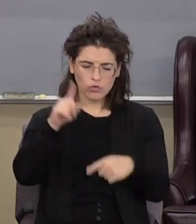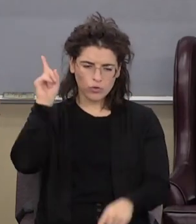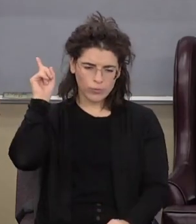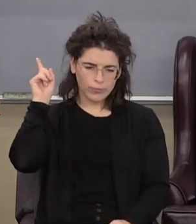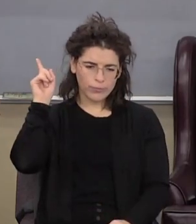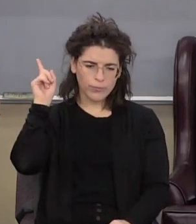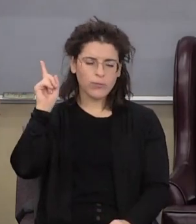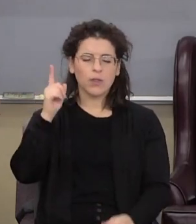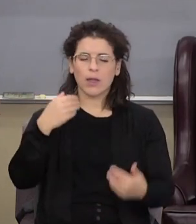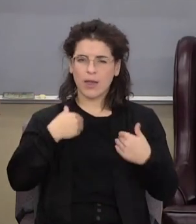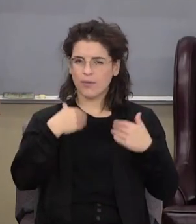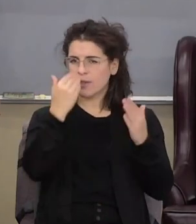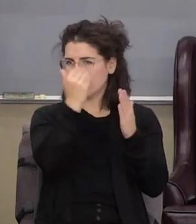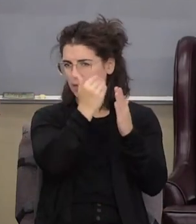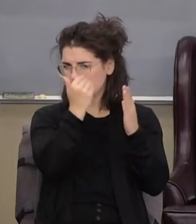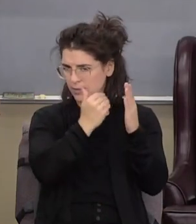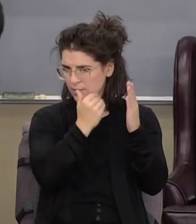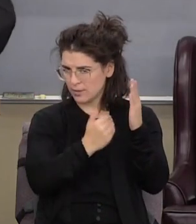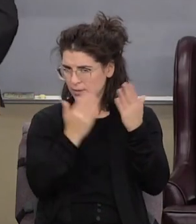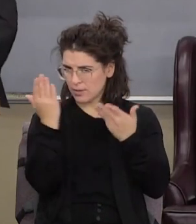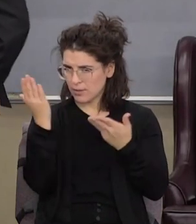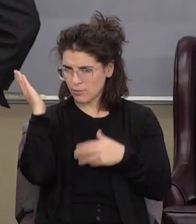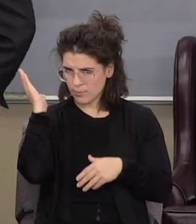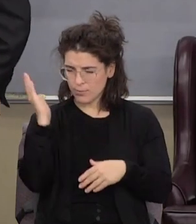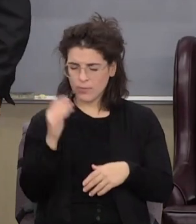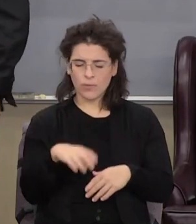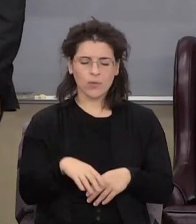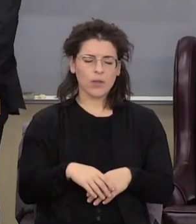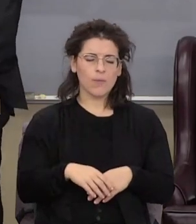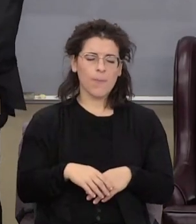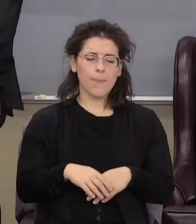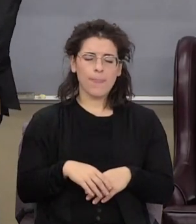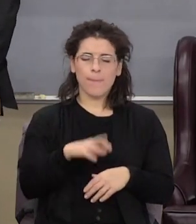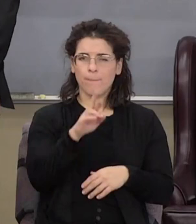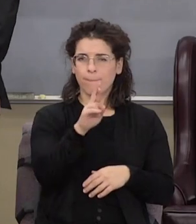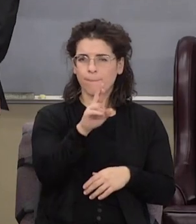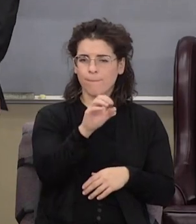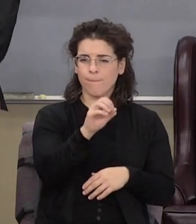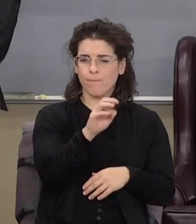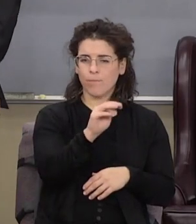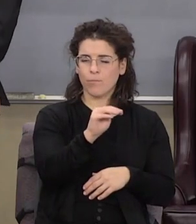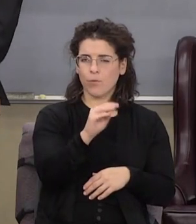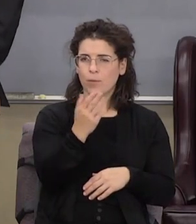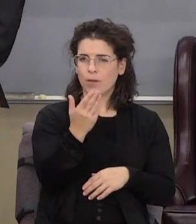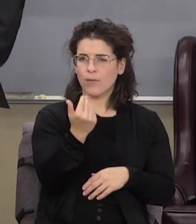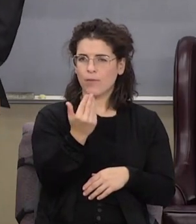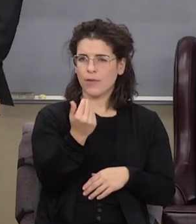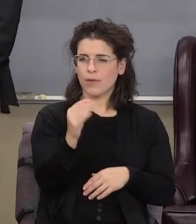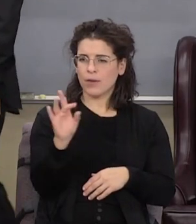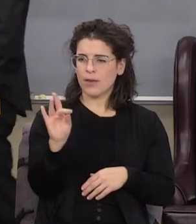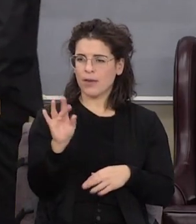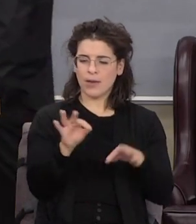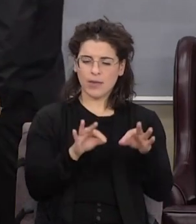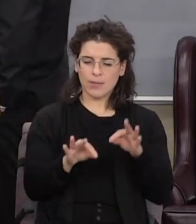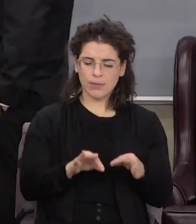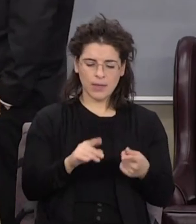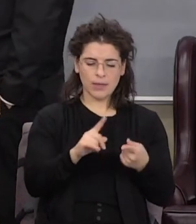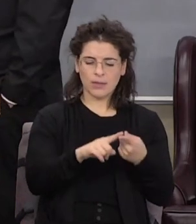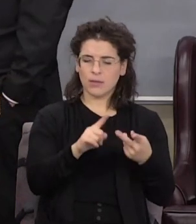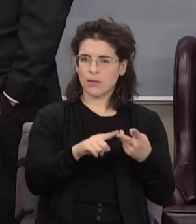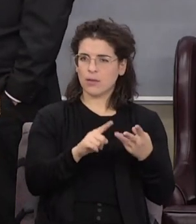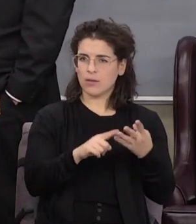I actually have it listed right there. There are three, Romans 15, 8 explains Matthew, Mark, Luke, and John.